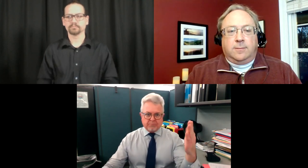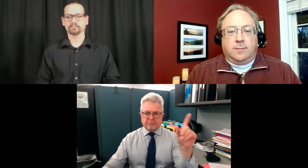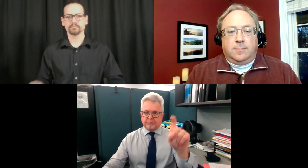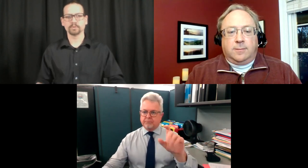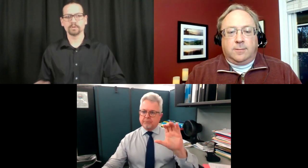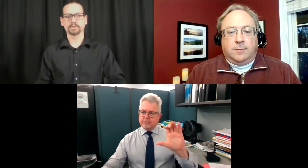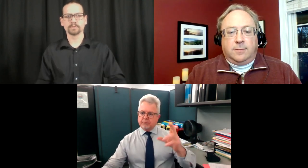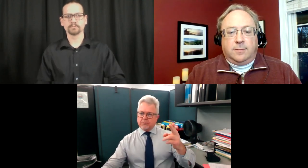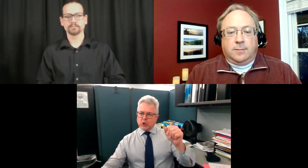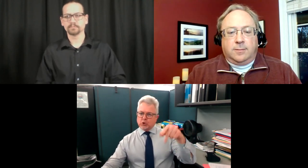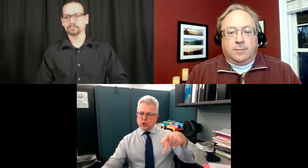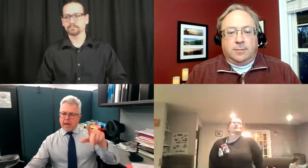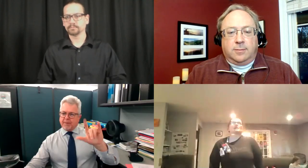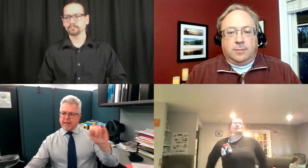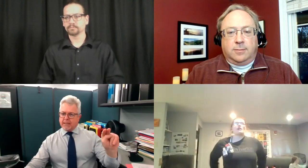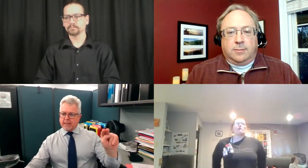Go ahead, Chaplain.